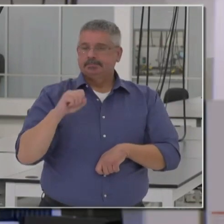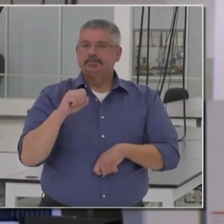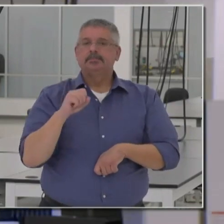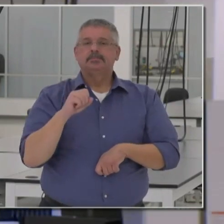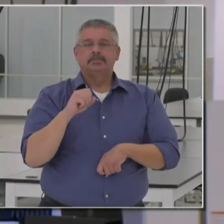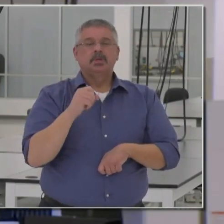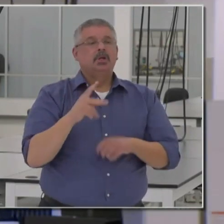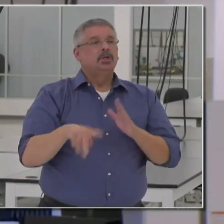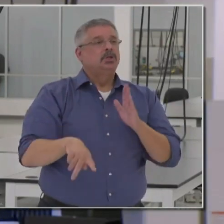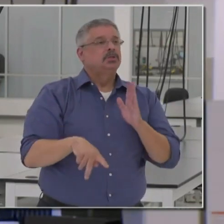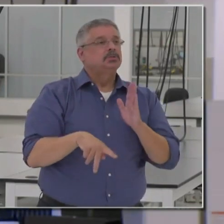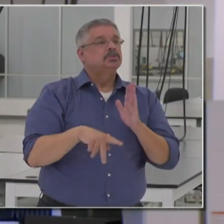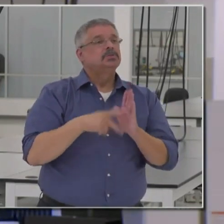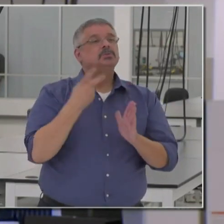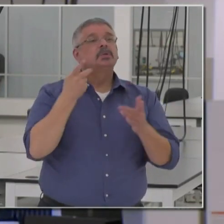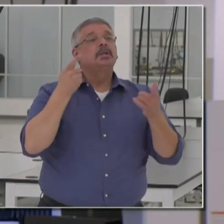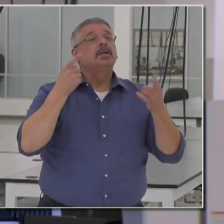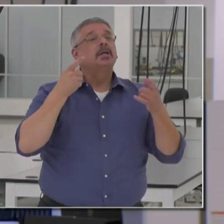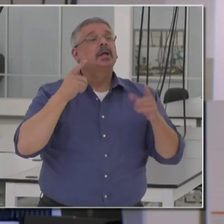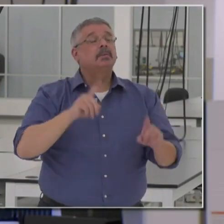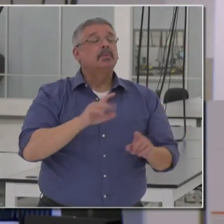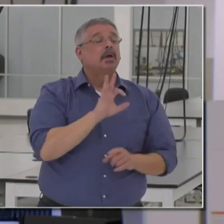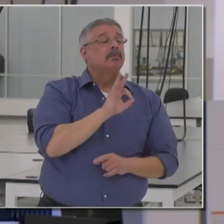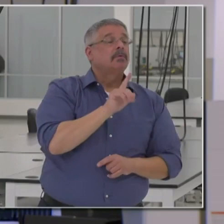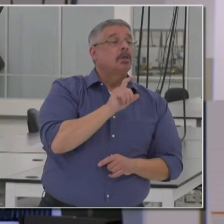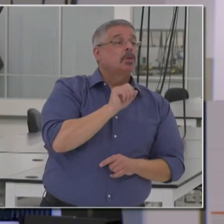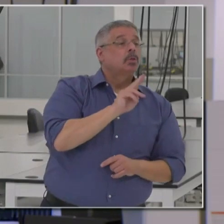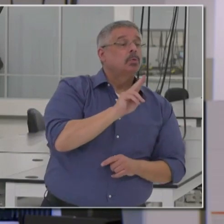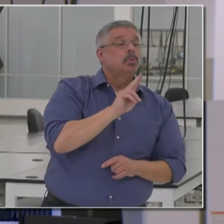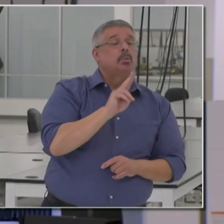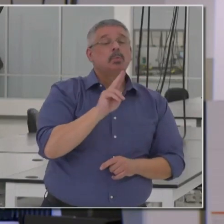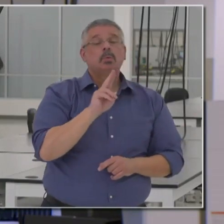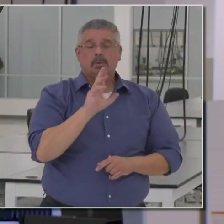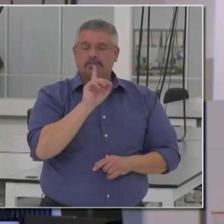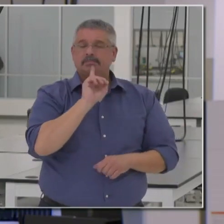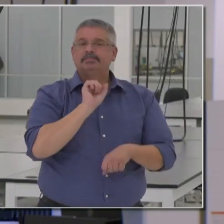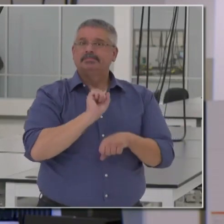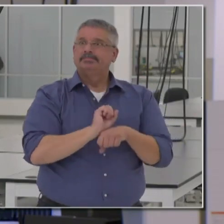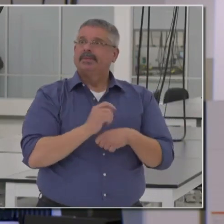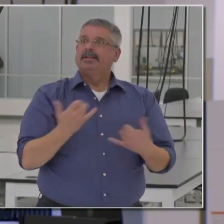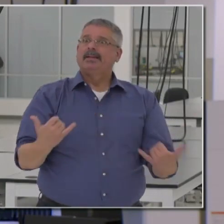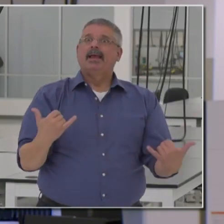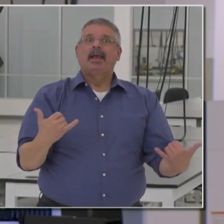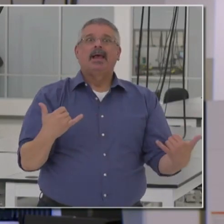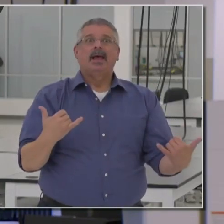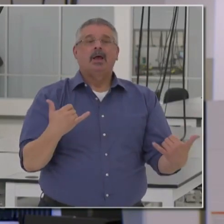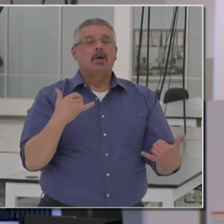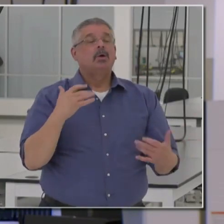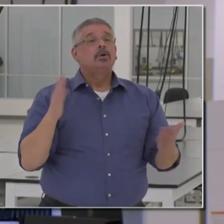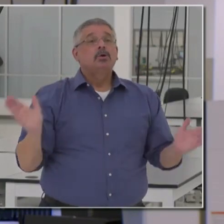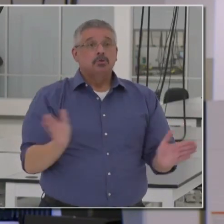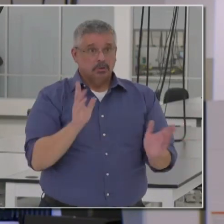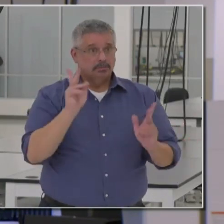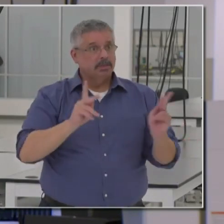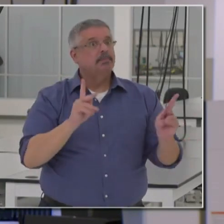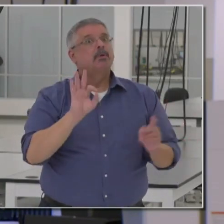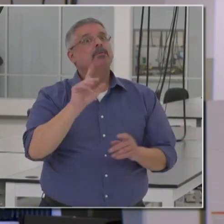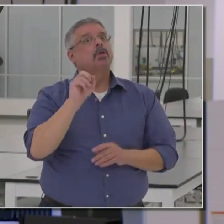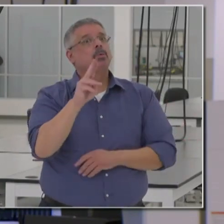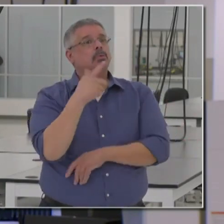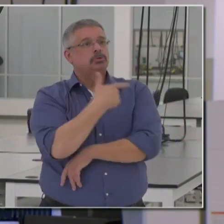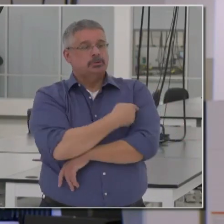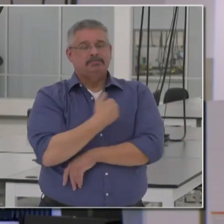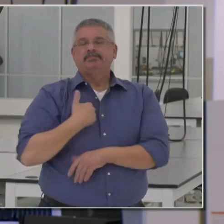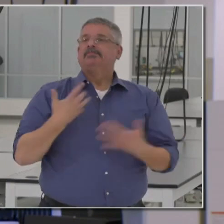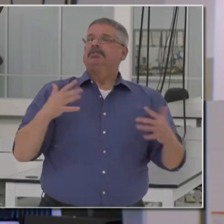twindemic. You talk in terms of the flu. Flu season is upon us. Encourage people to get a flu shot, which I did